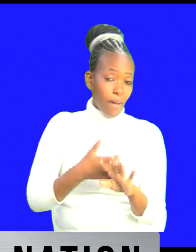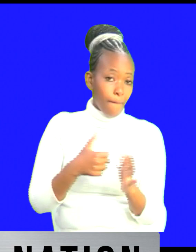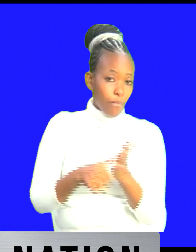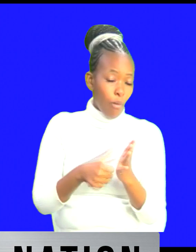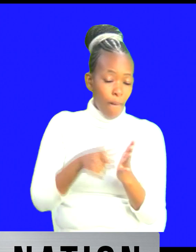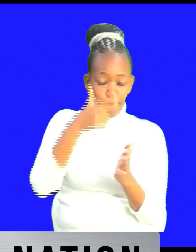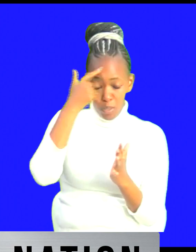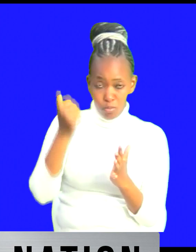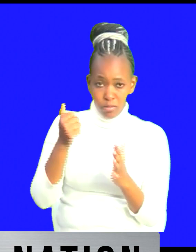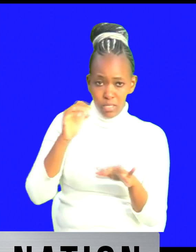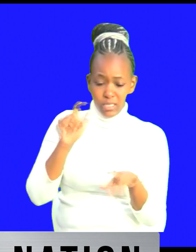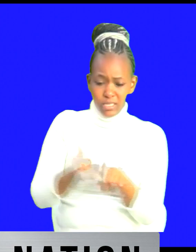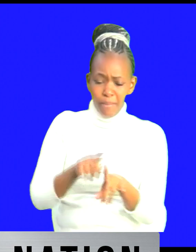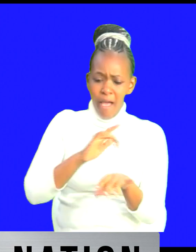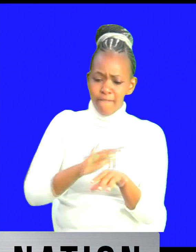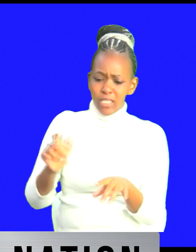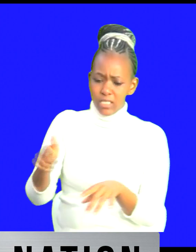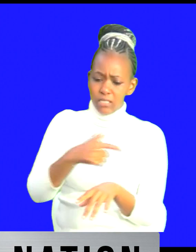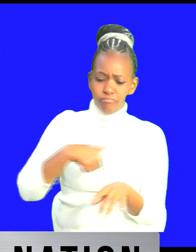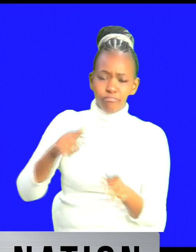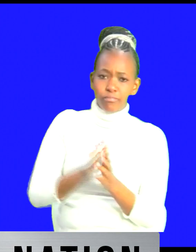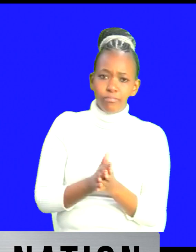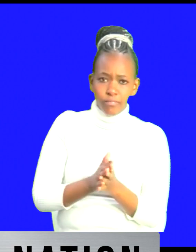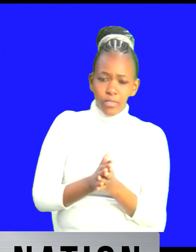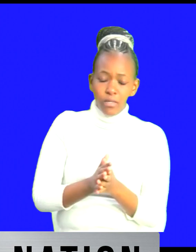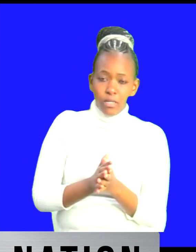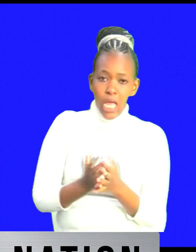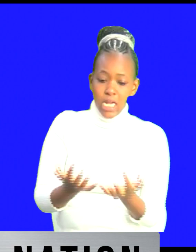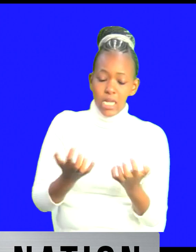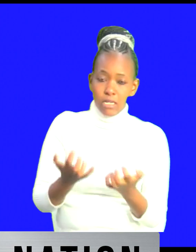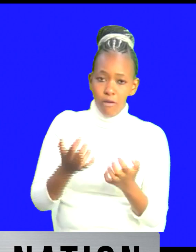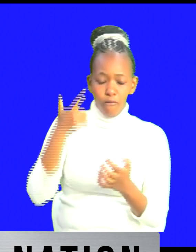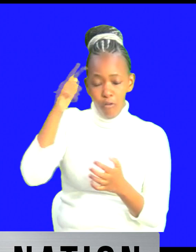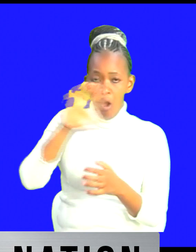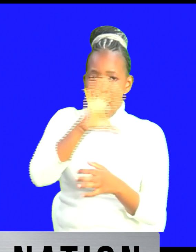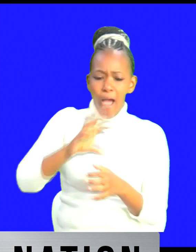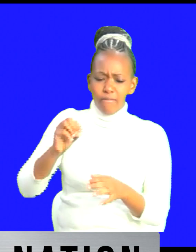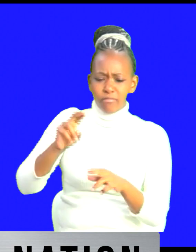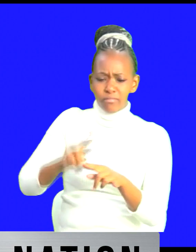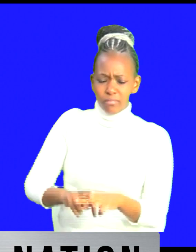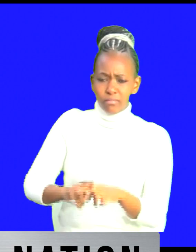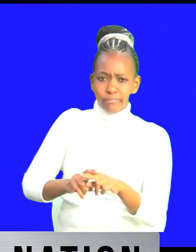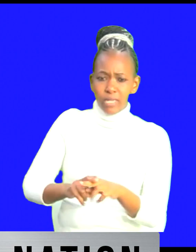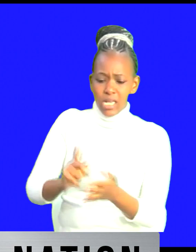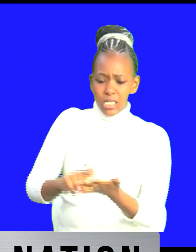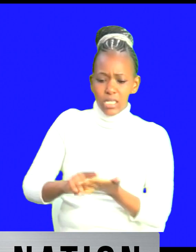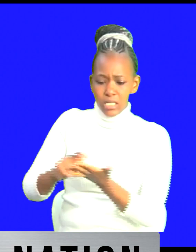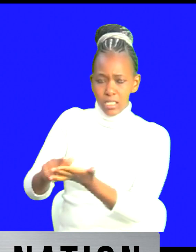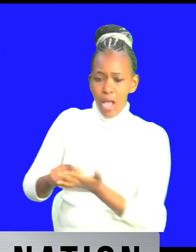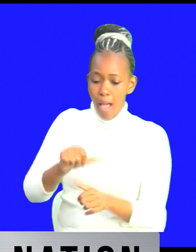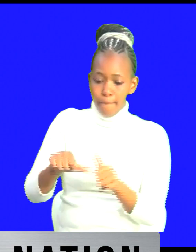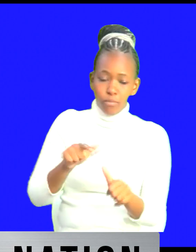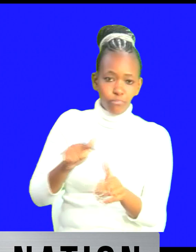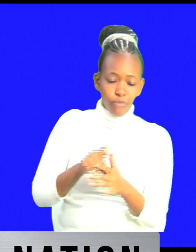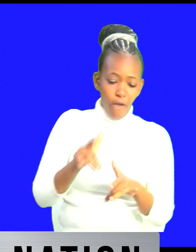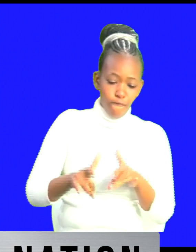because it's also affecting us here and and there is need for african countries to sit down and deal with this question i've